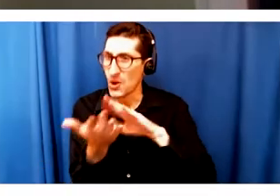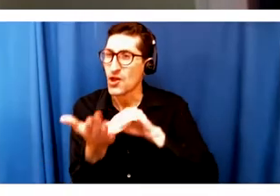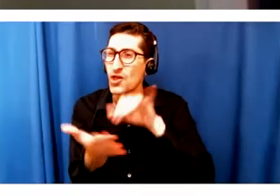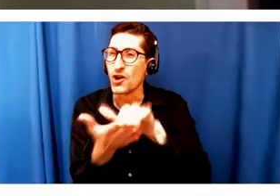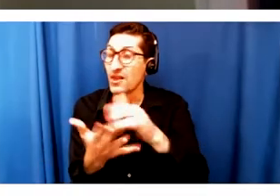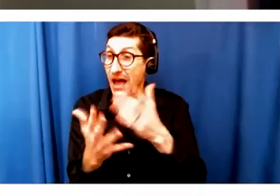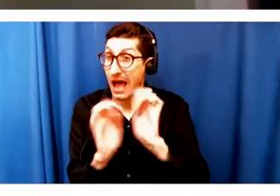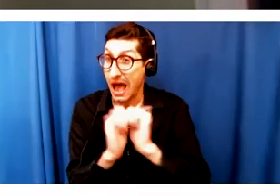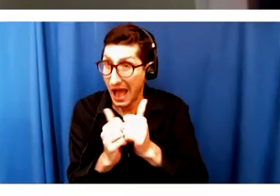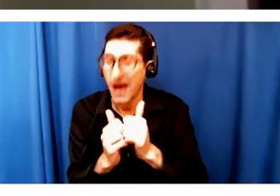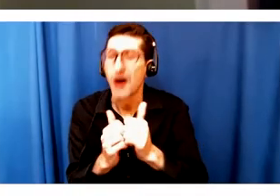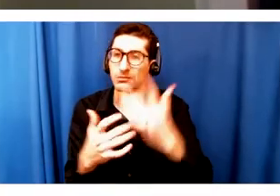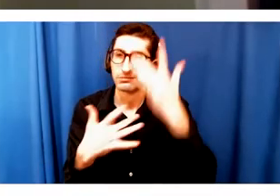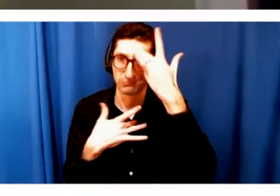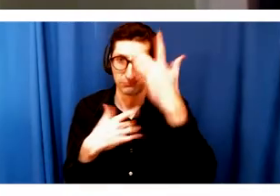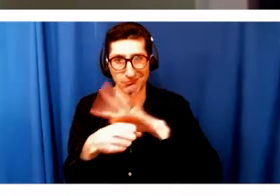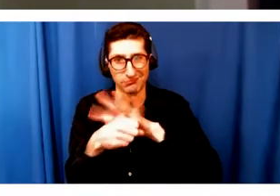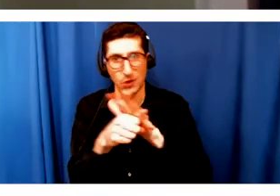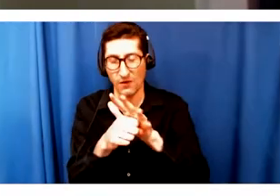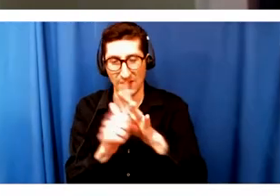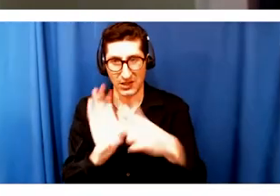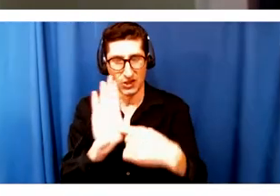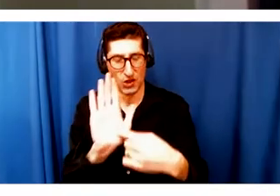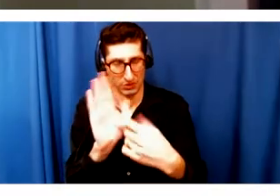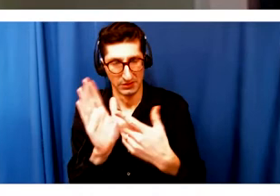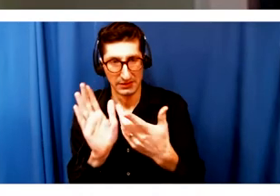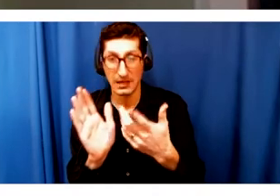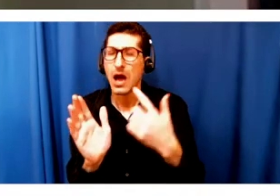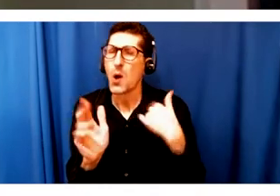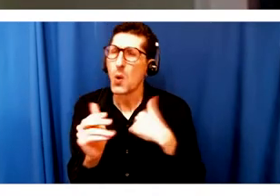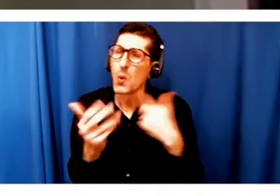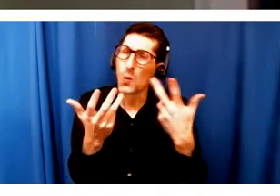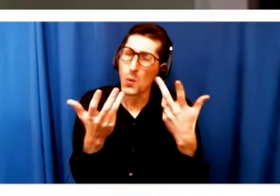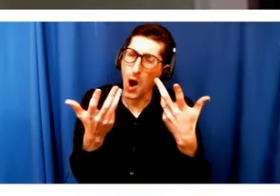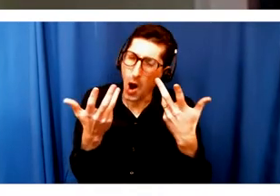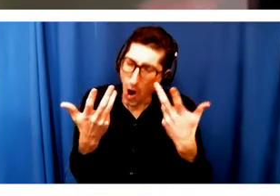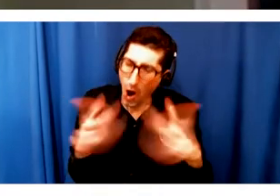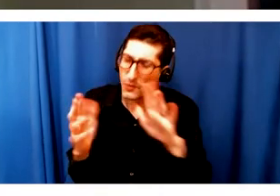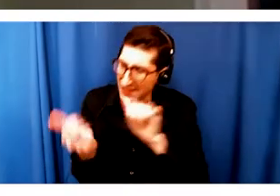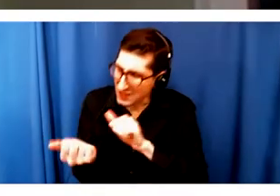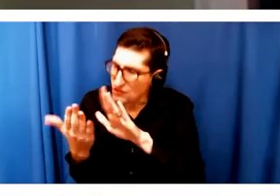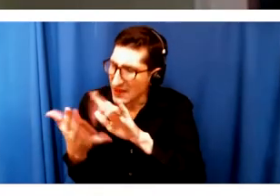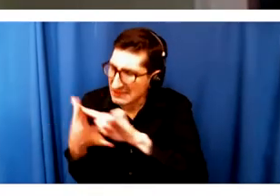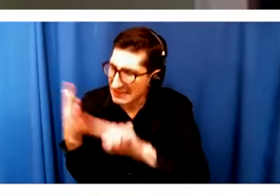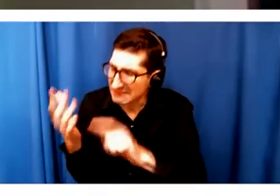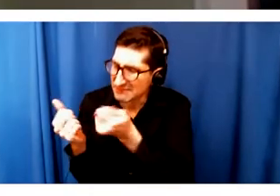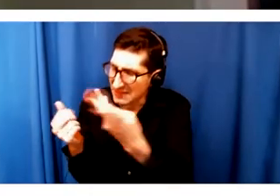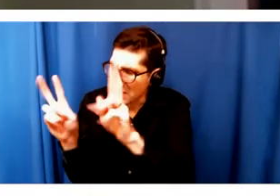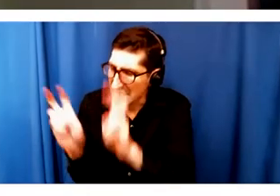this virus. And we were already in a place of working on a lot of these things. But what did end up happening